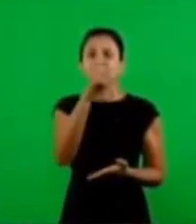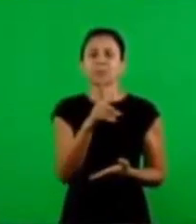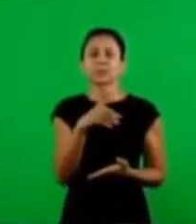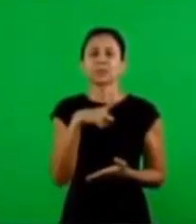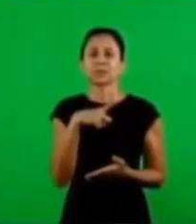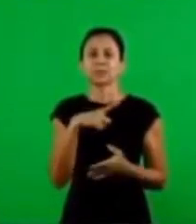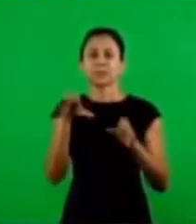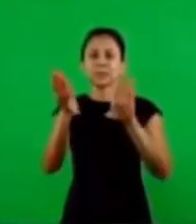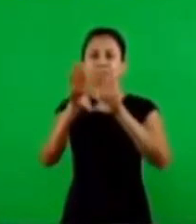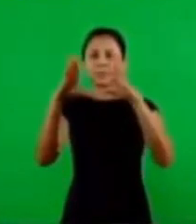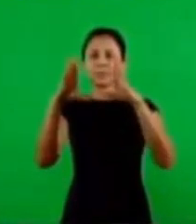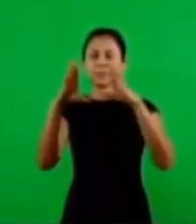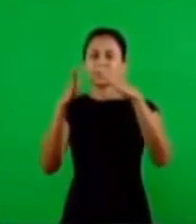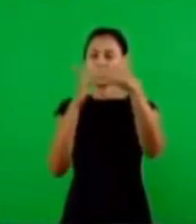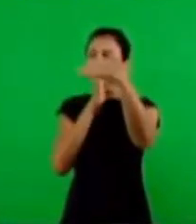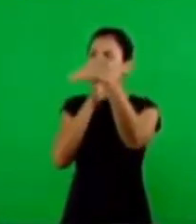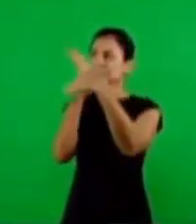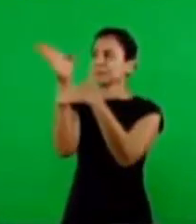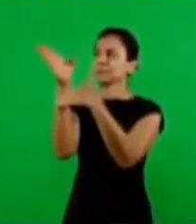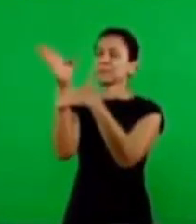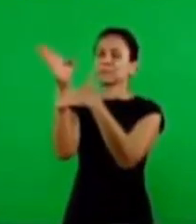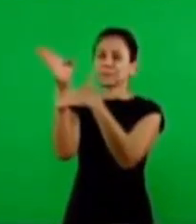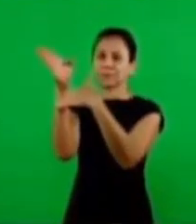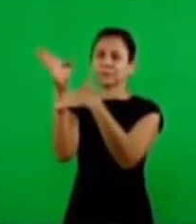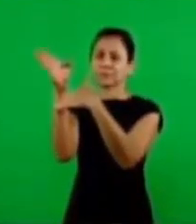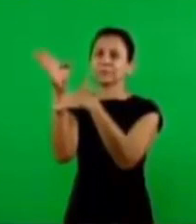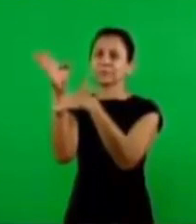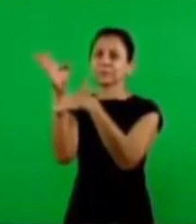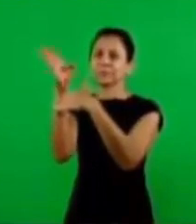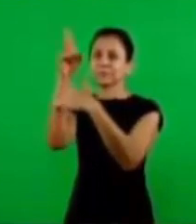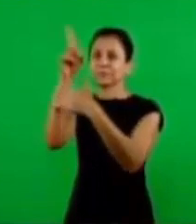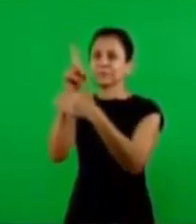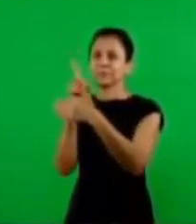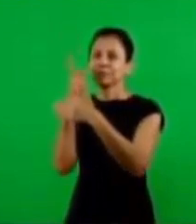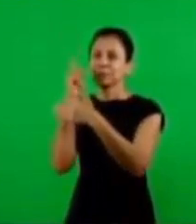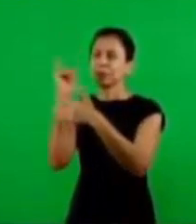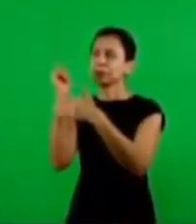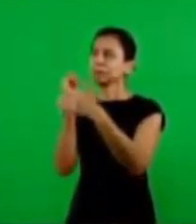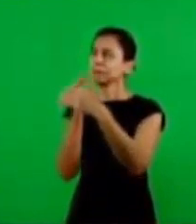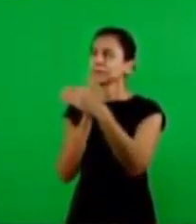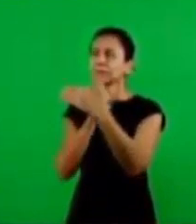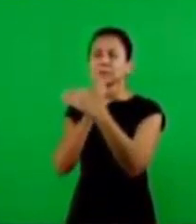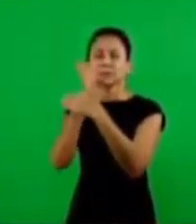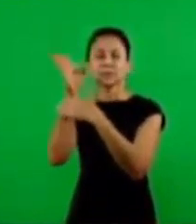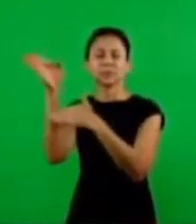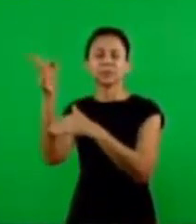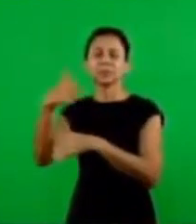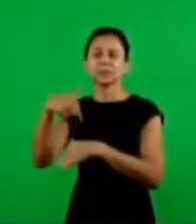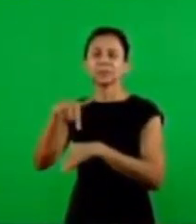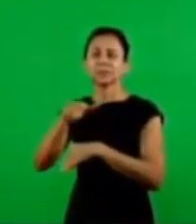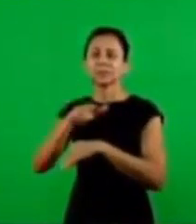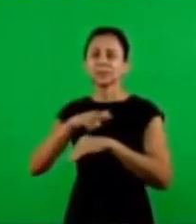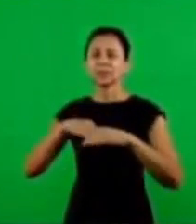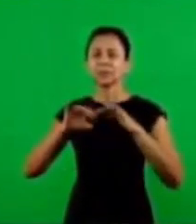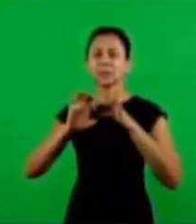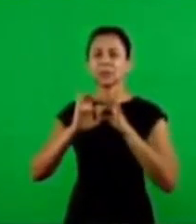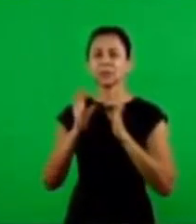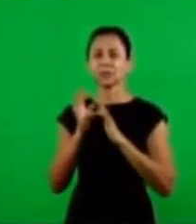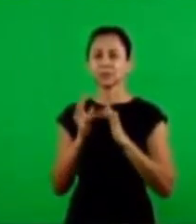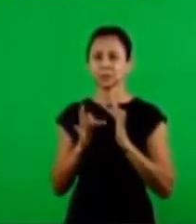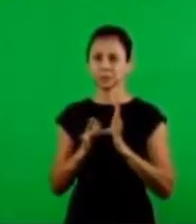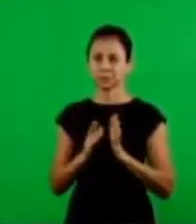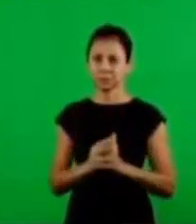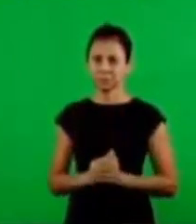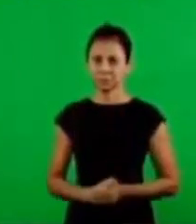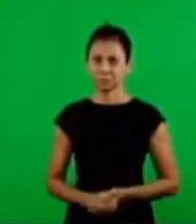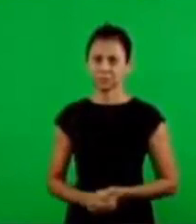nothing matters anymore the veil was removed the curtain was opened and now we enter